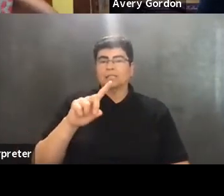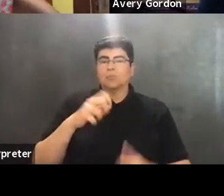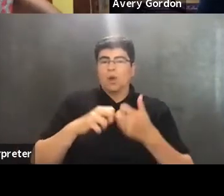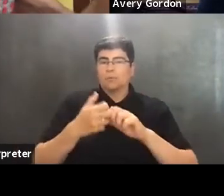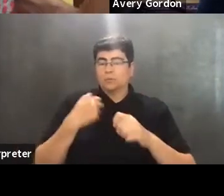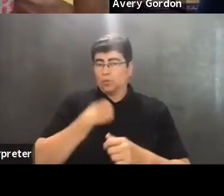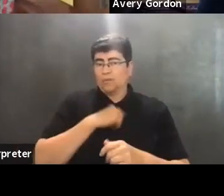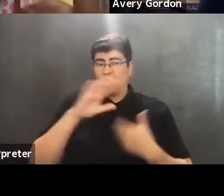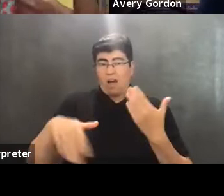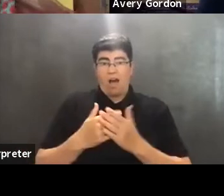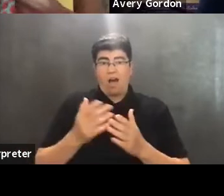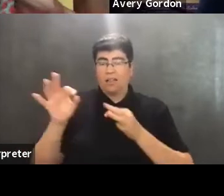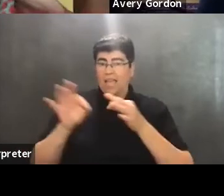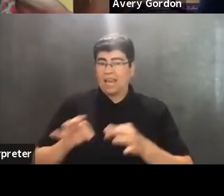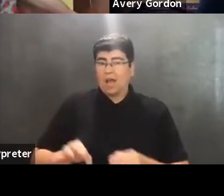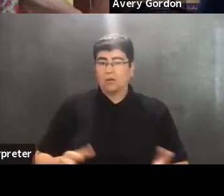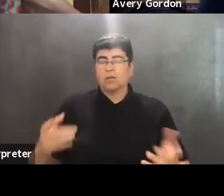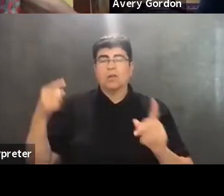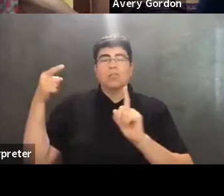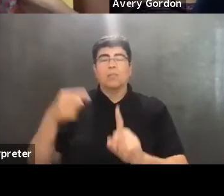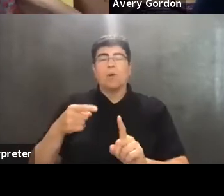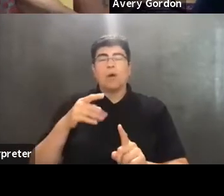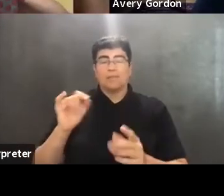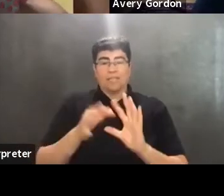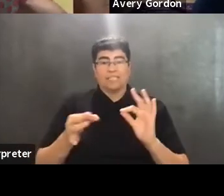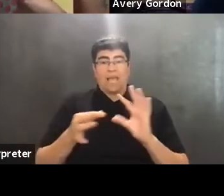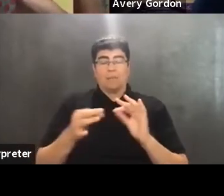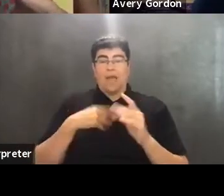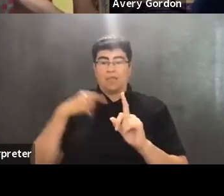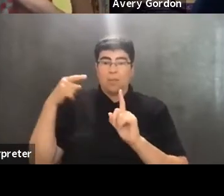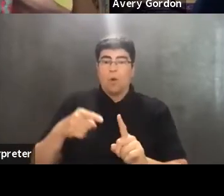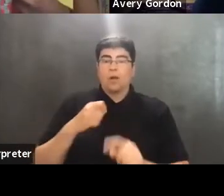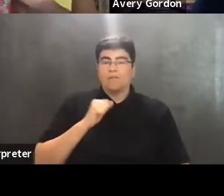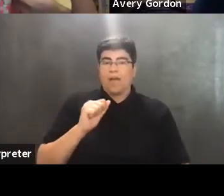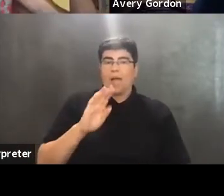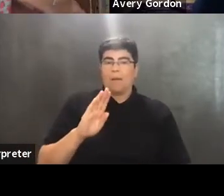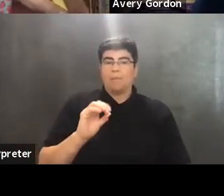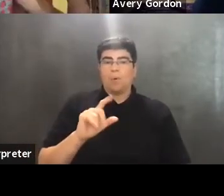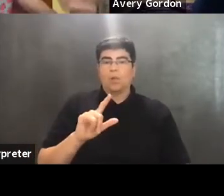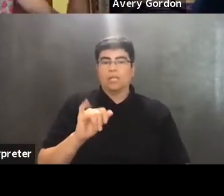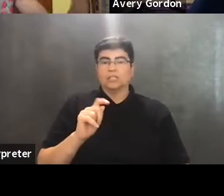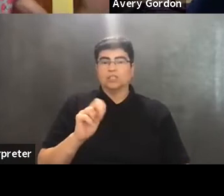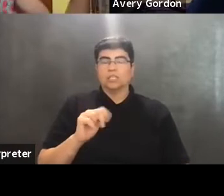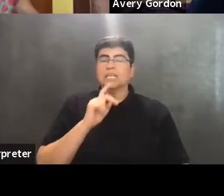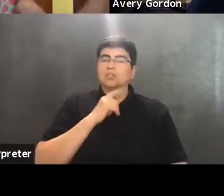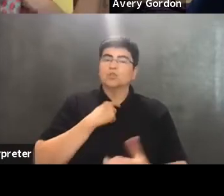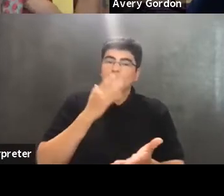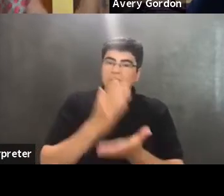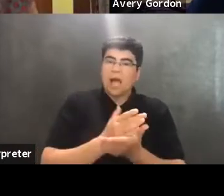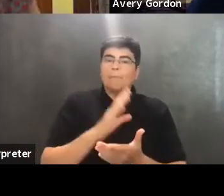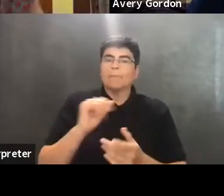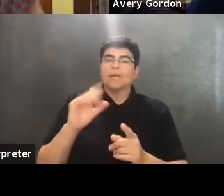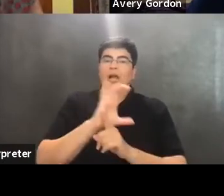out. Now, the point of the statement and the point of abolition is to stop being a culture of